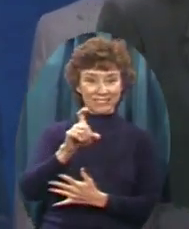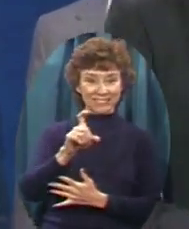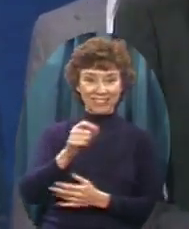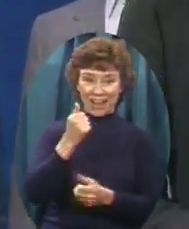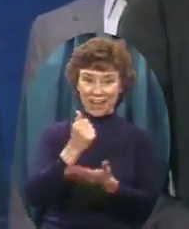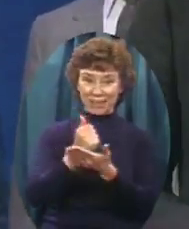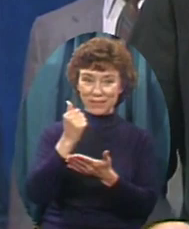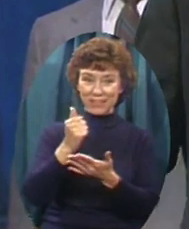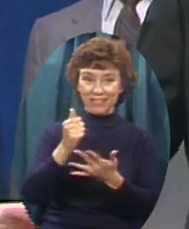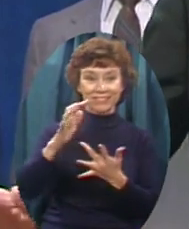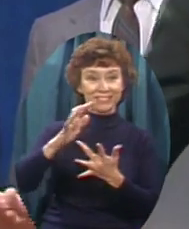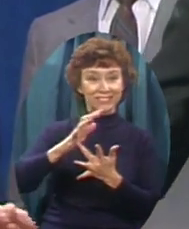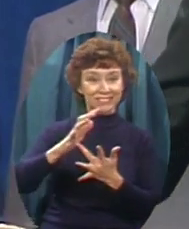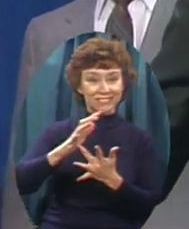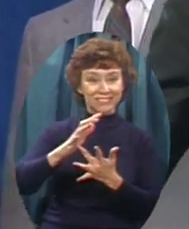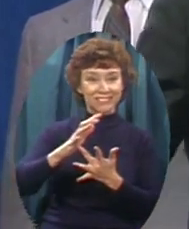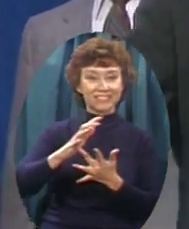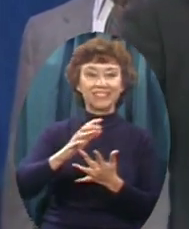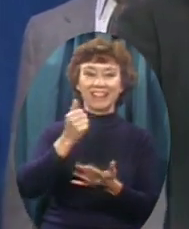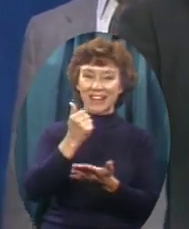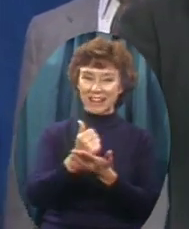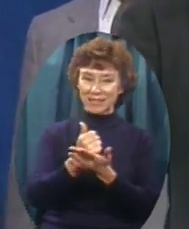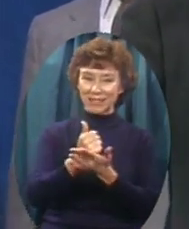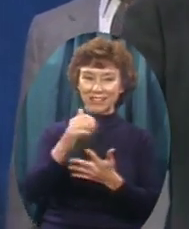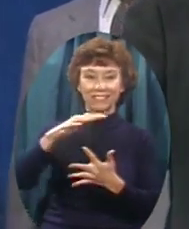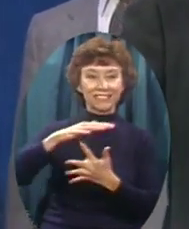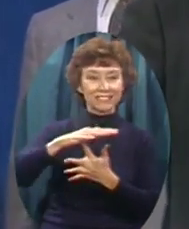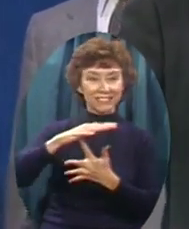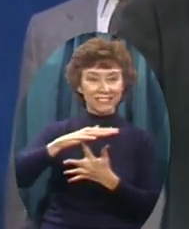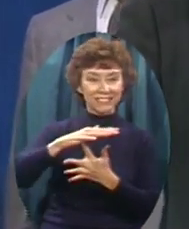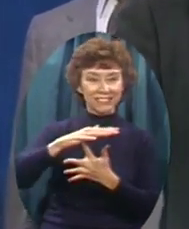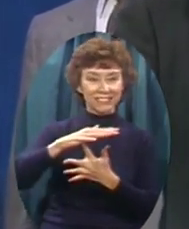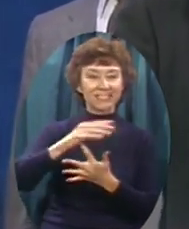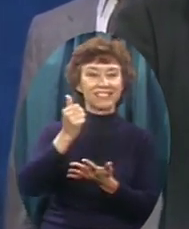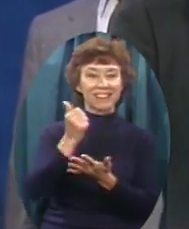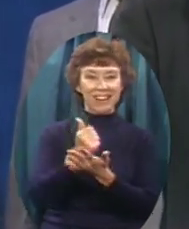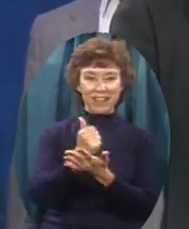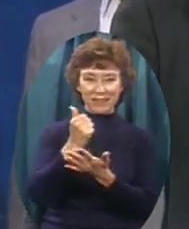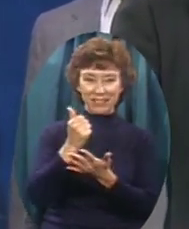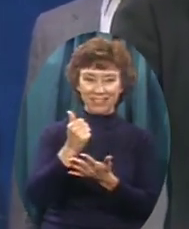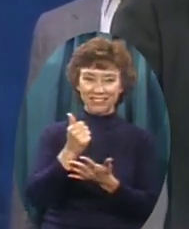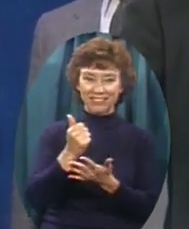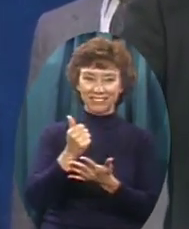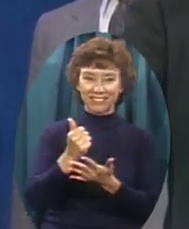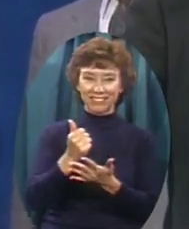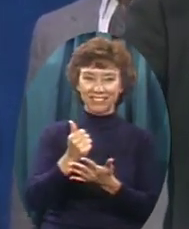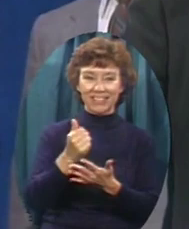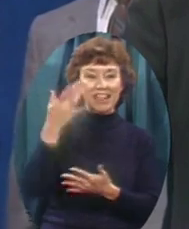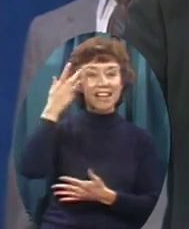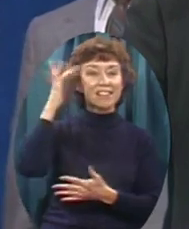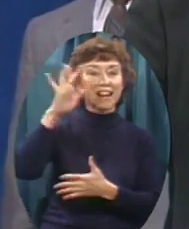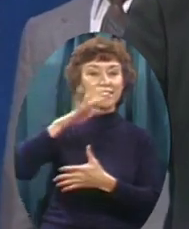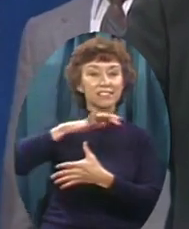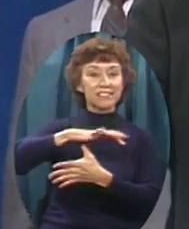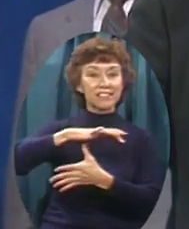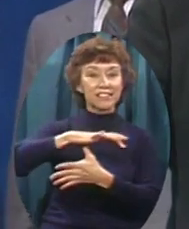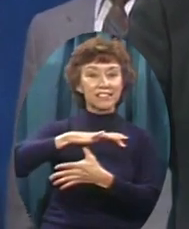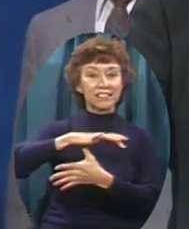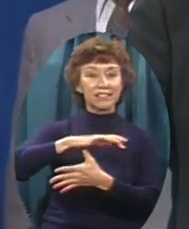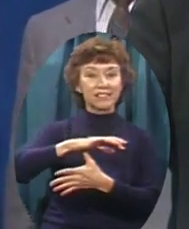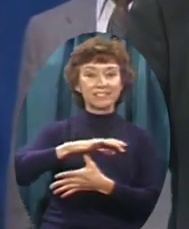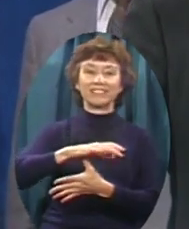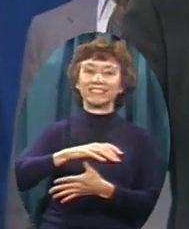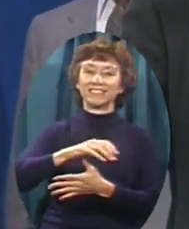Second-year students. Amen. Third-year students. Amen. Intelligent seniors. Oh, me.